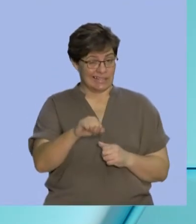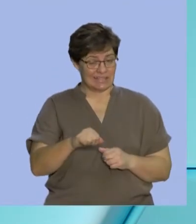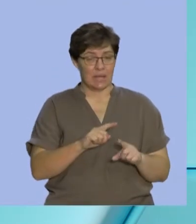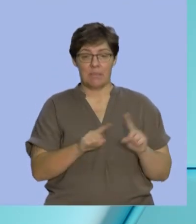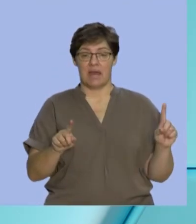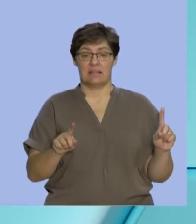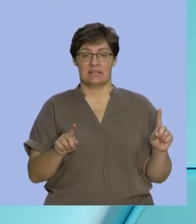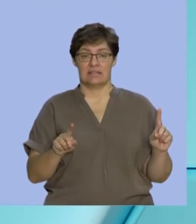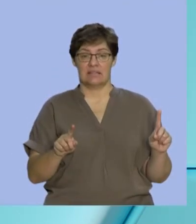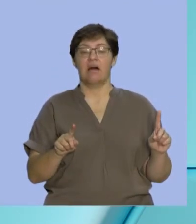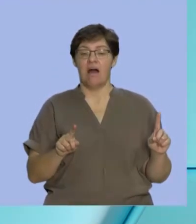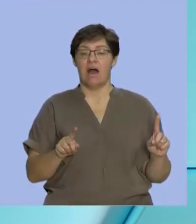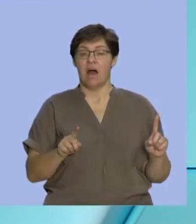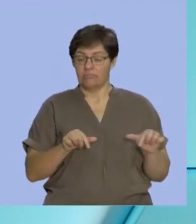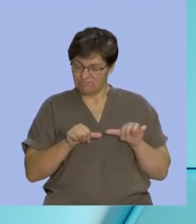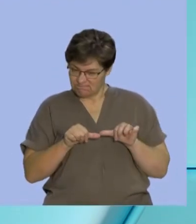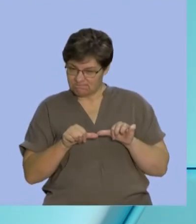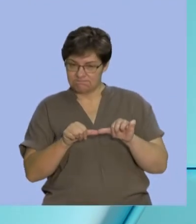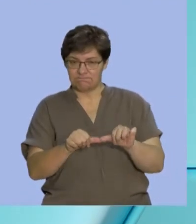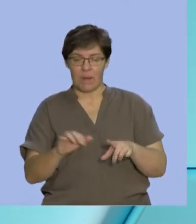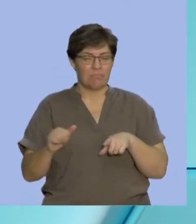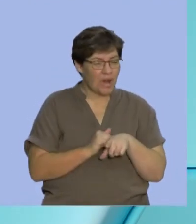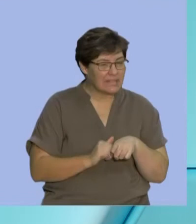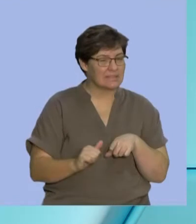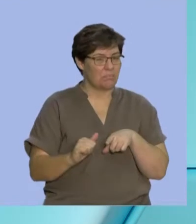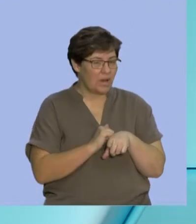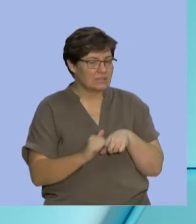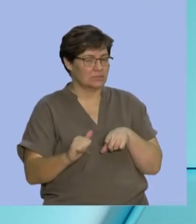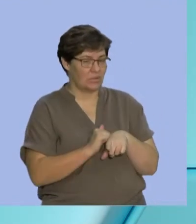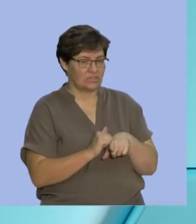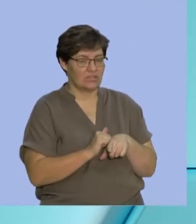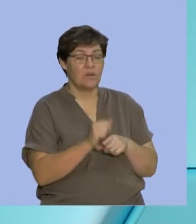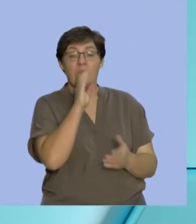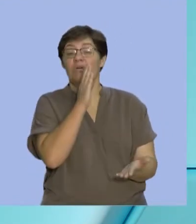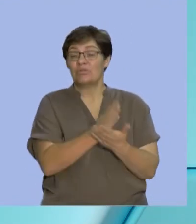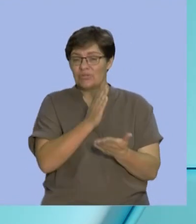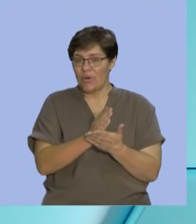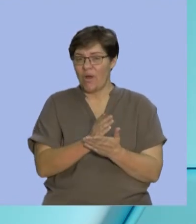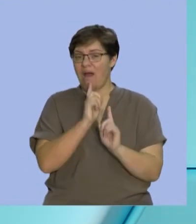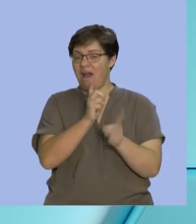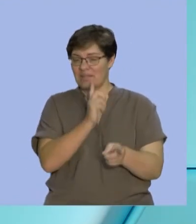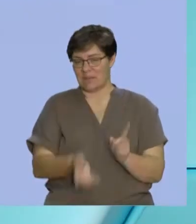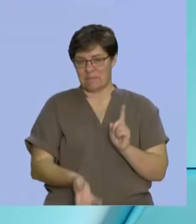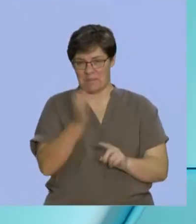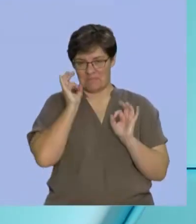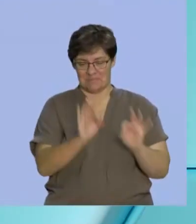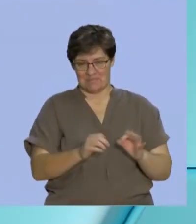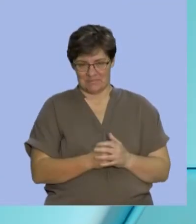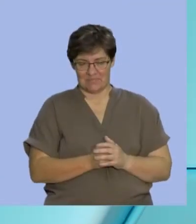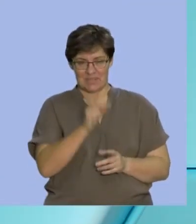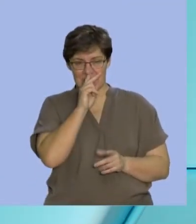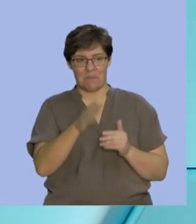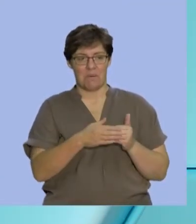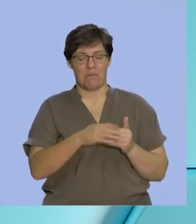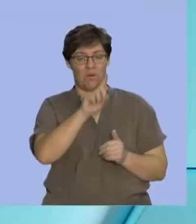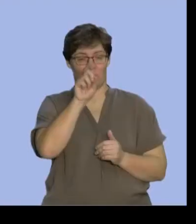it's worthwhile sticking at it and practice these so that you make sure that you're getting them right. Let's see if we can do one more question on